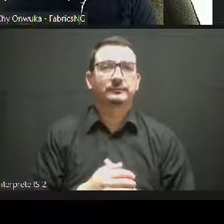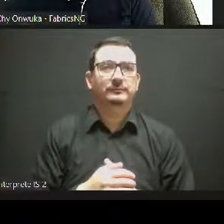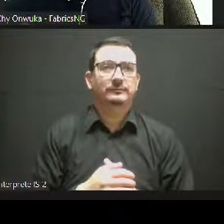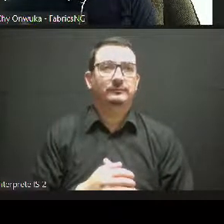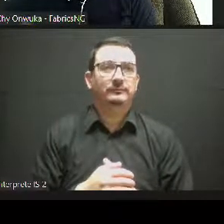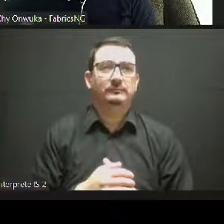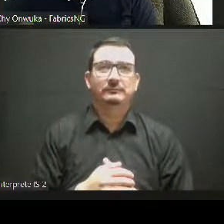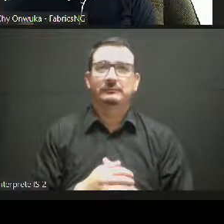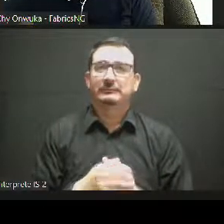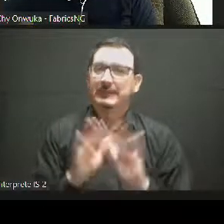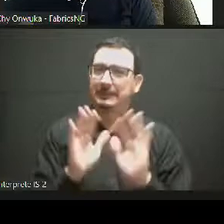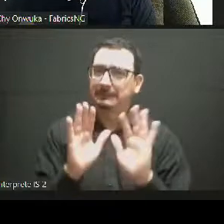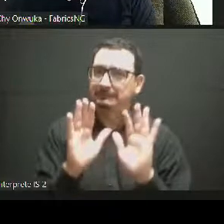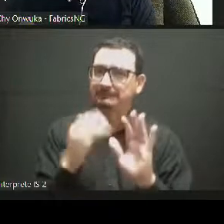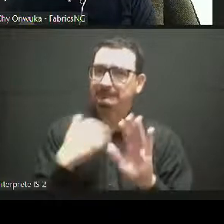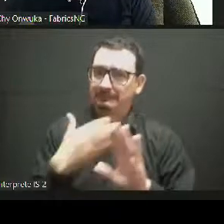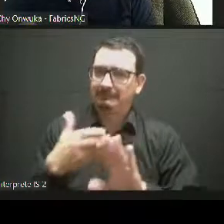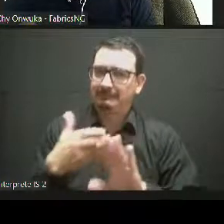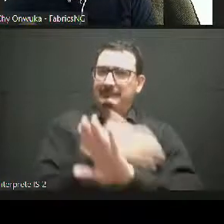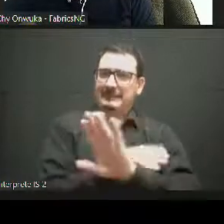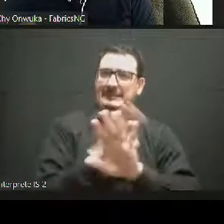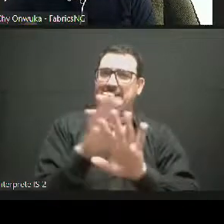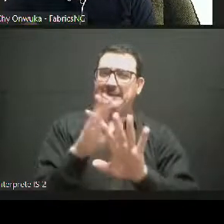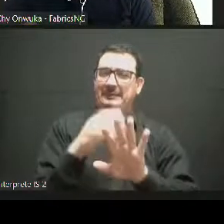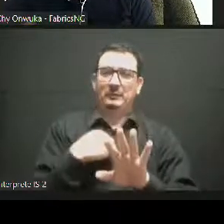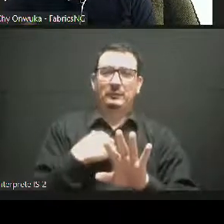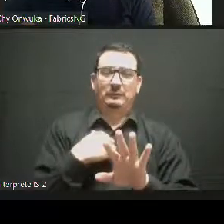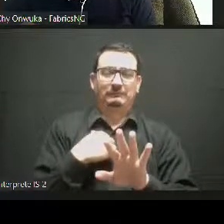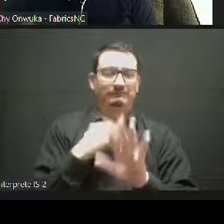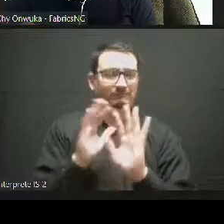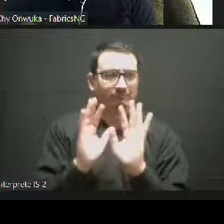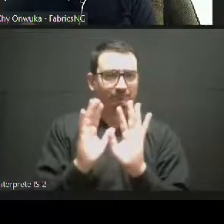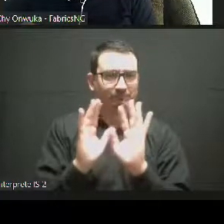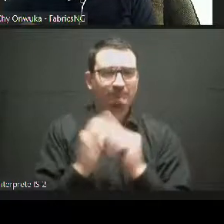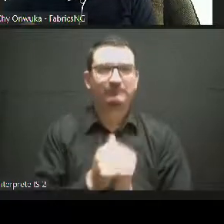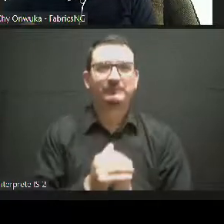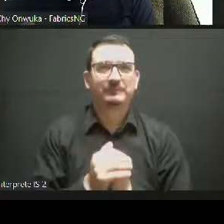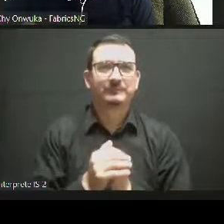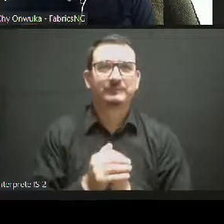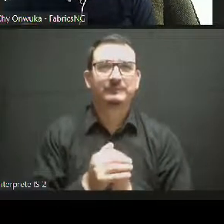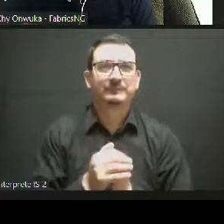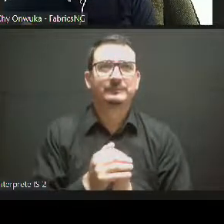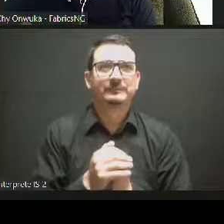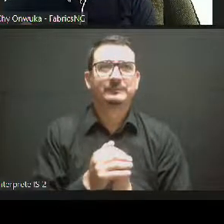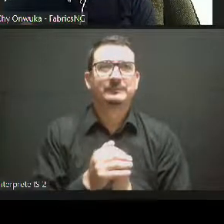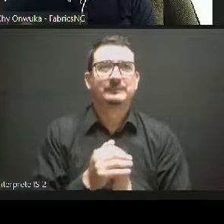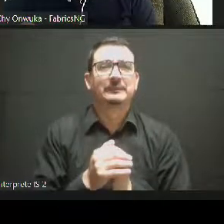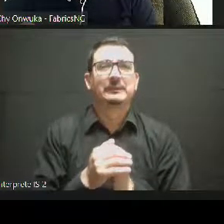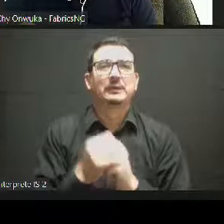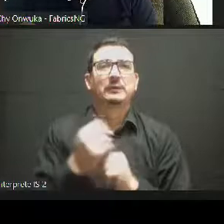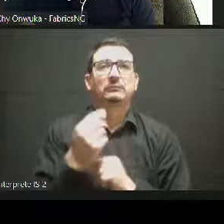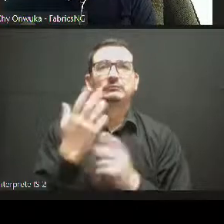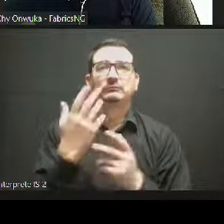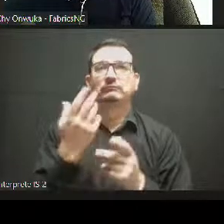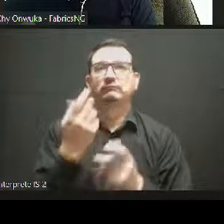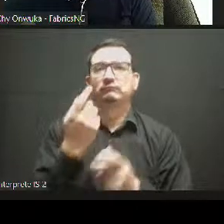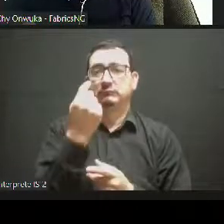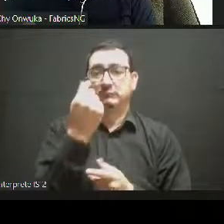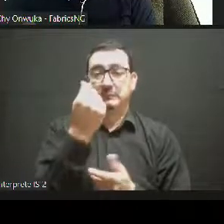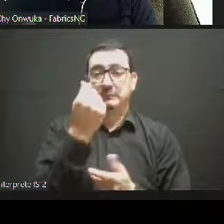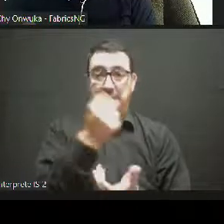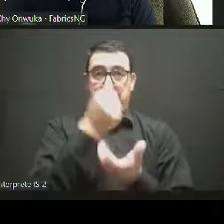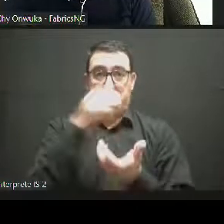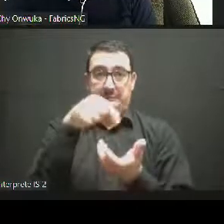.5 billion euros. This is one of the biggest achievements of the recent